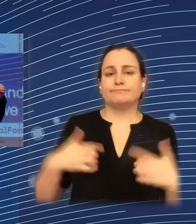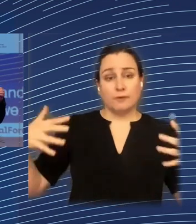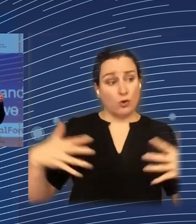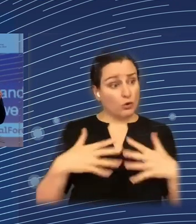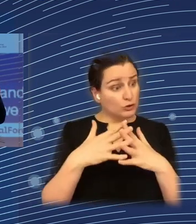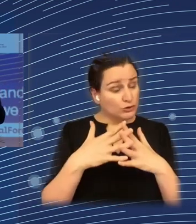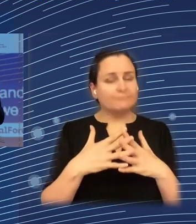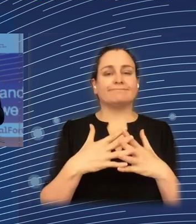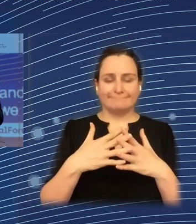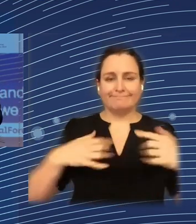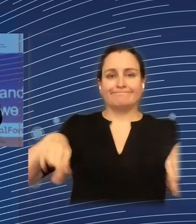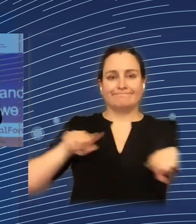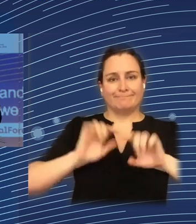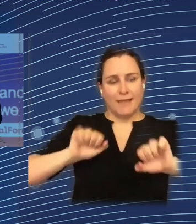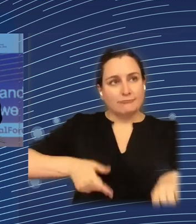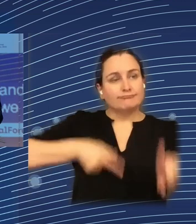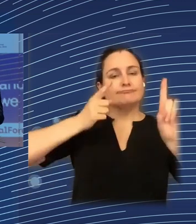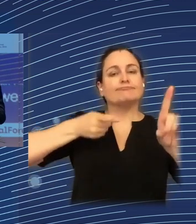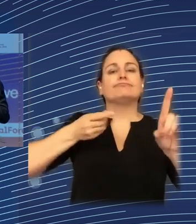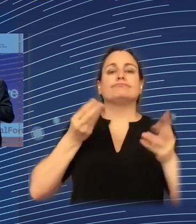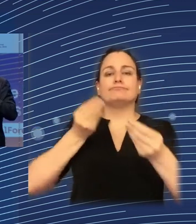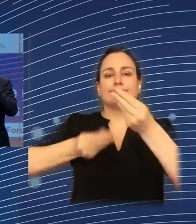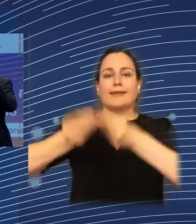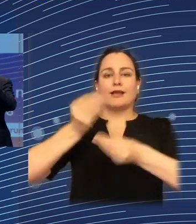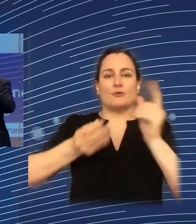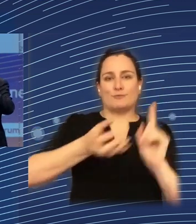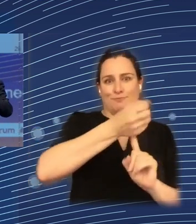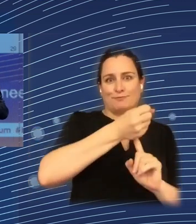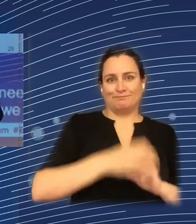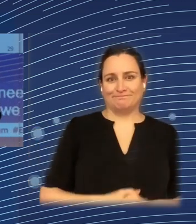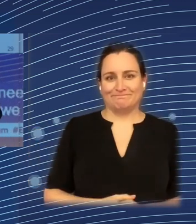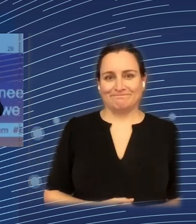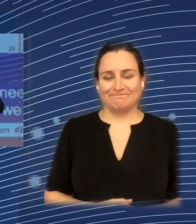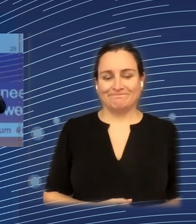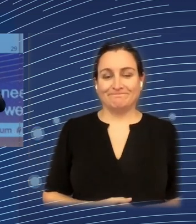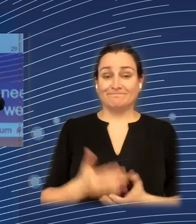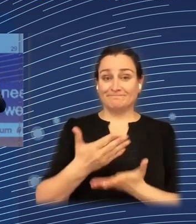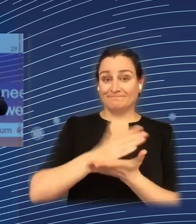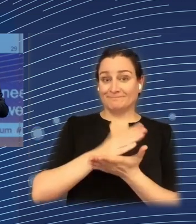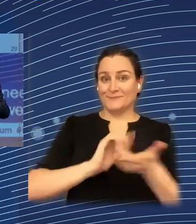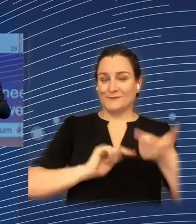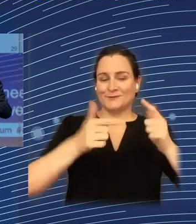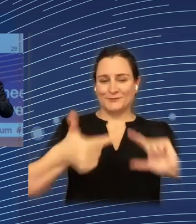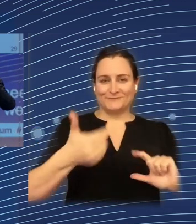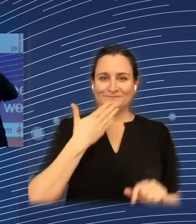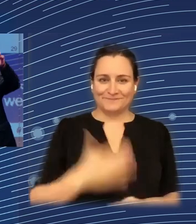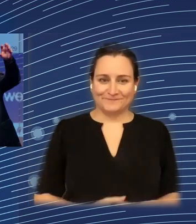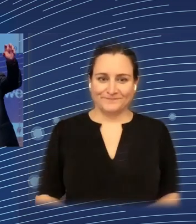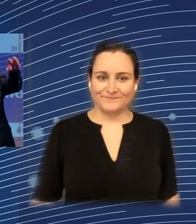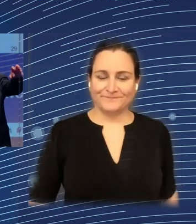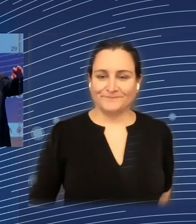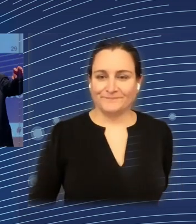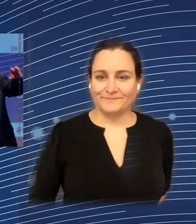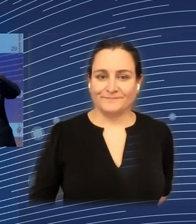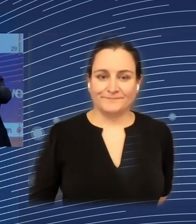We cannot bet on one horse. We cannot just put all our emphasis on the most dynamic cities, whether they are